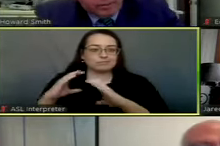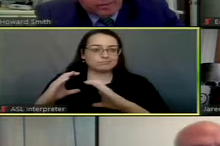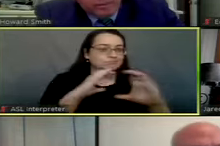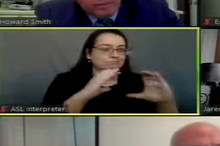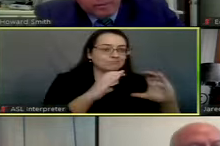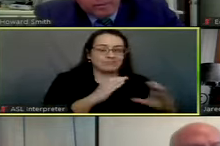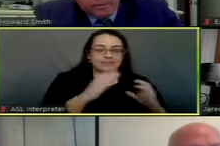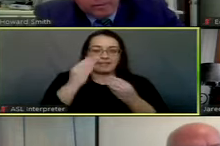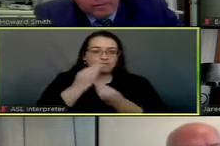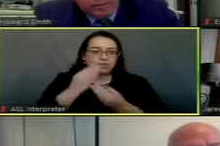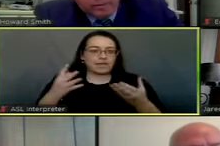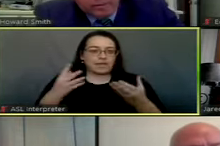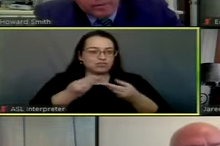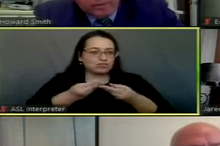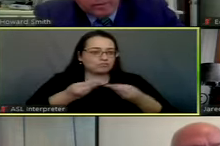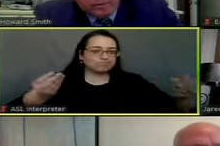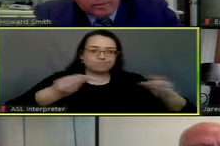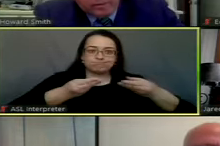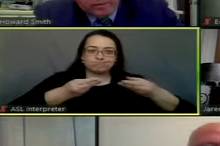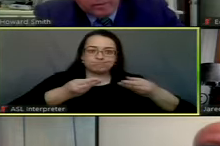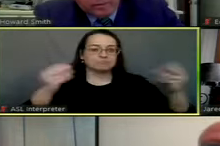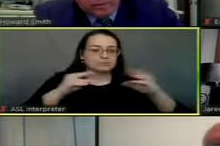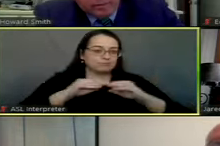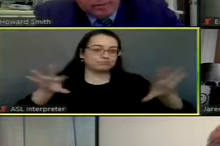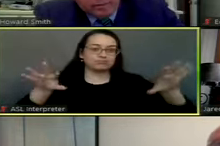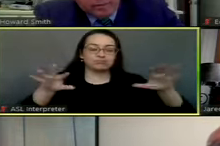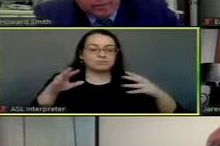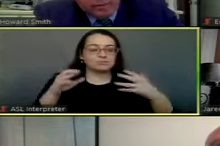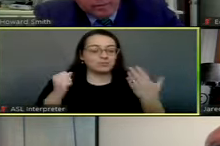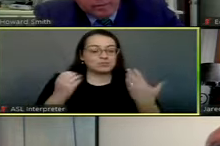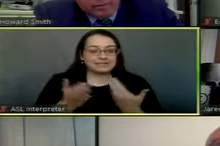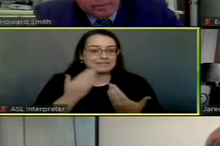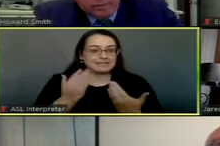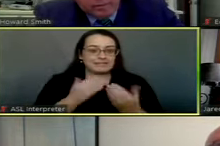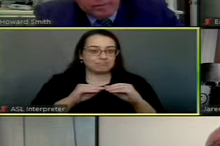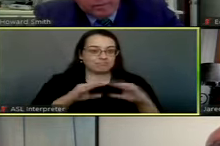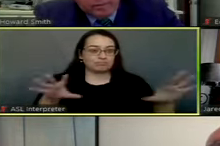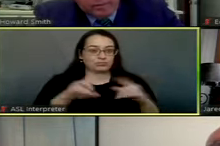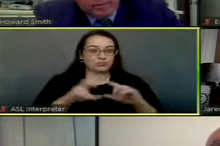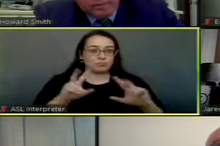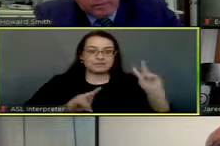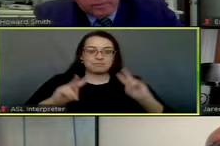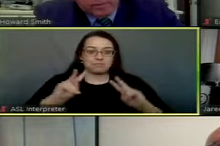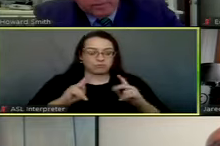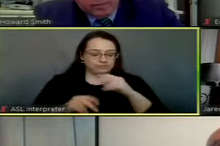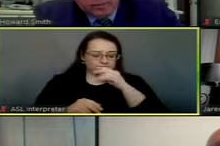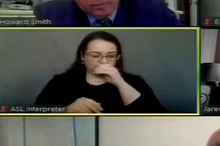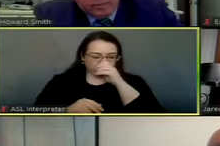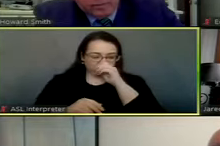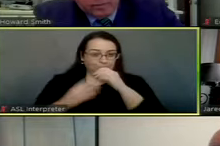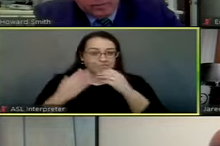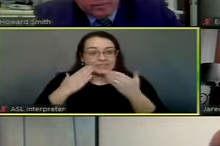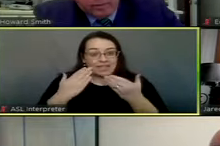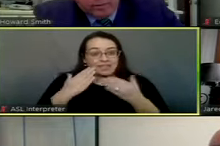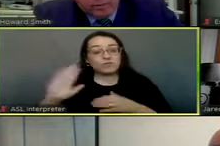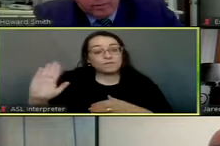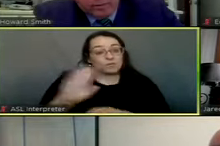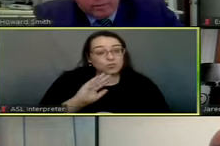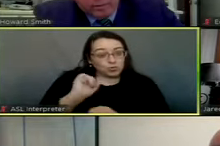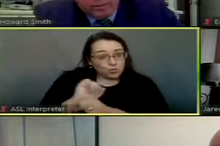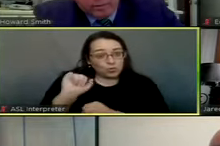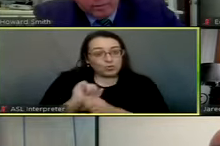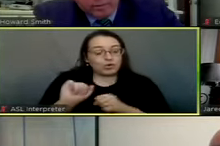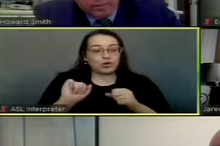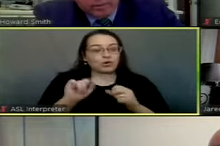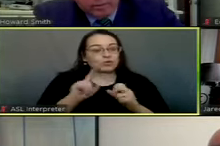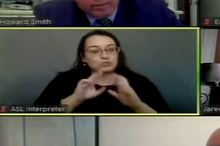information and there were good conduits there for it and we could conduit that information out to citizens. So thank you for the work that you do to